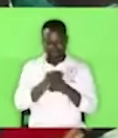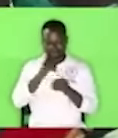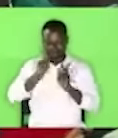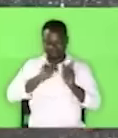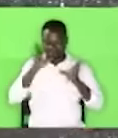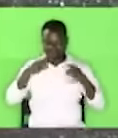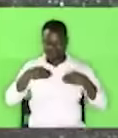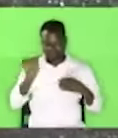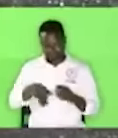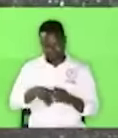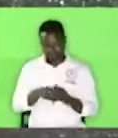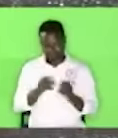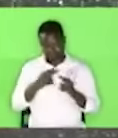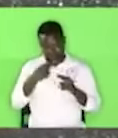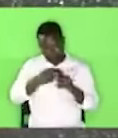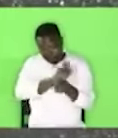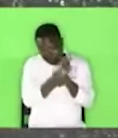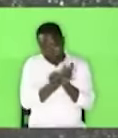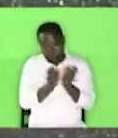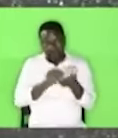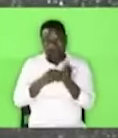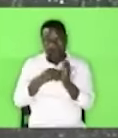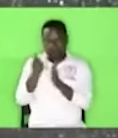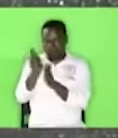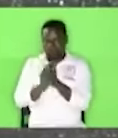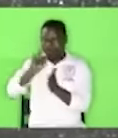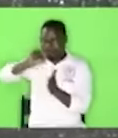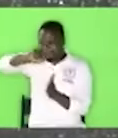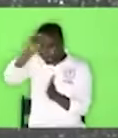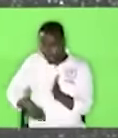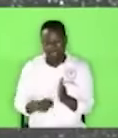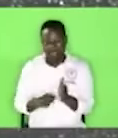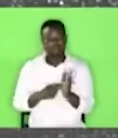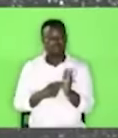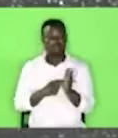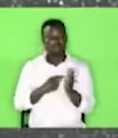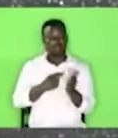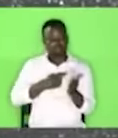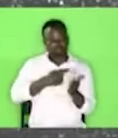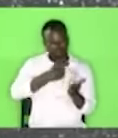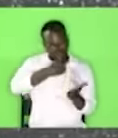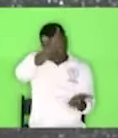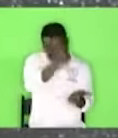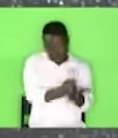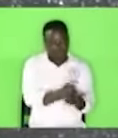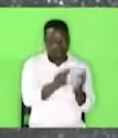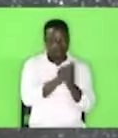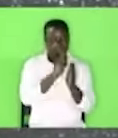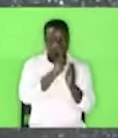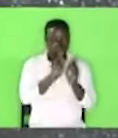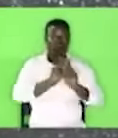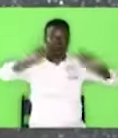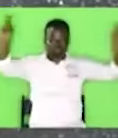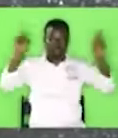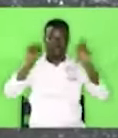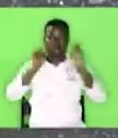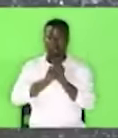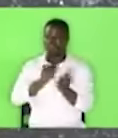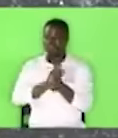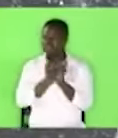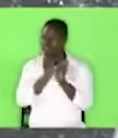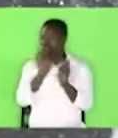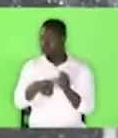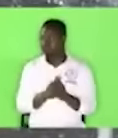has to be changed the law requires that the name is published. it must go through